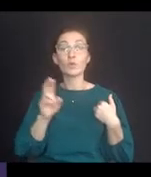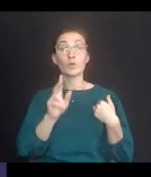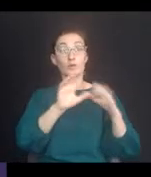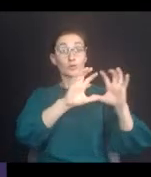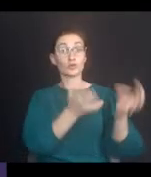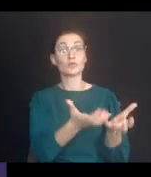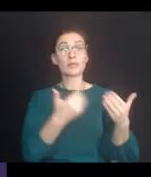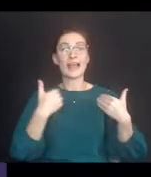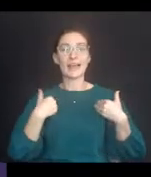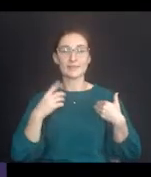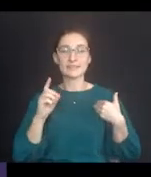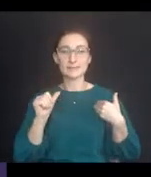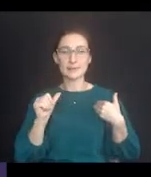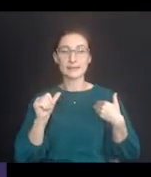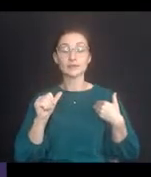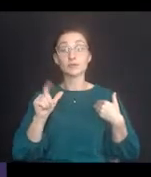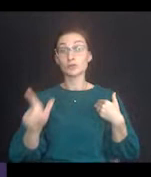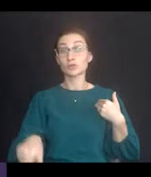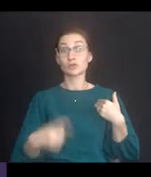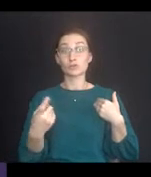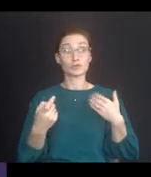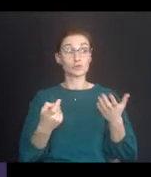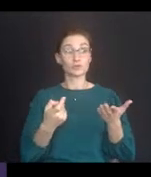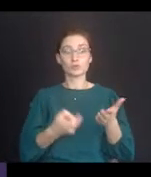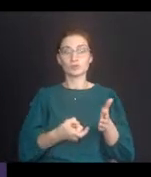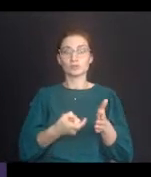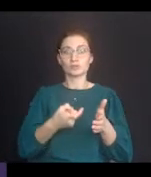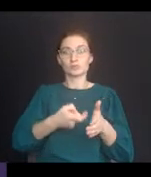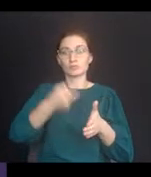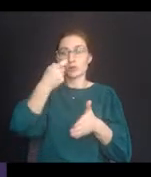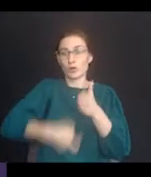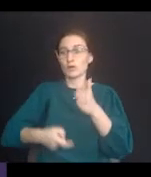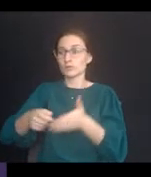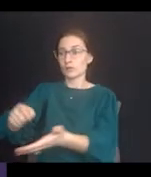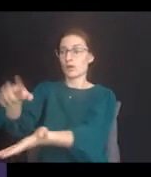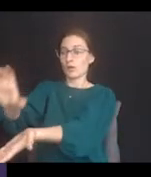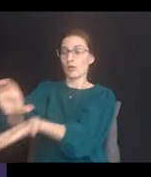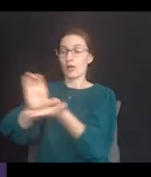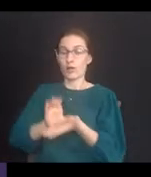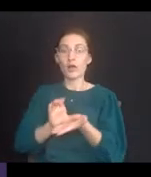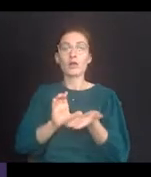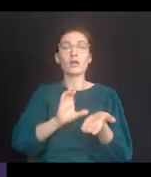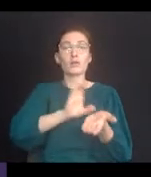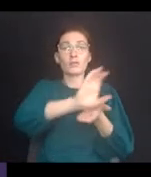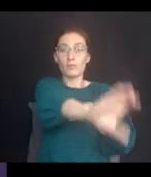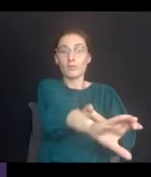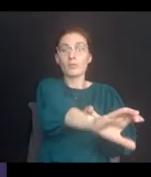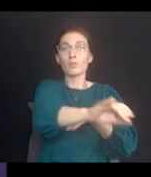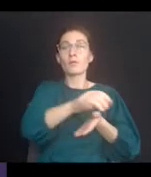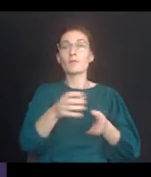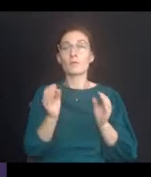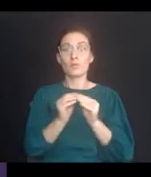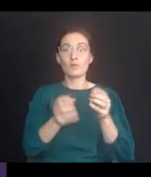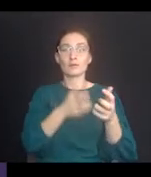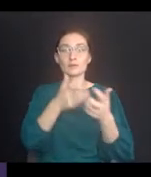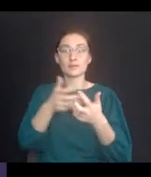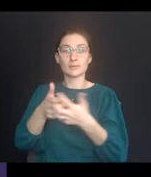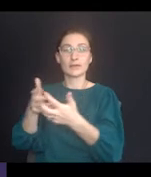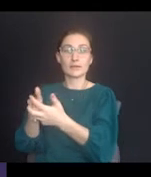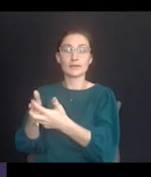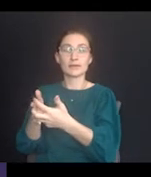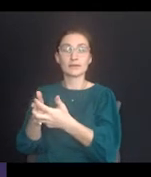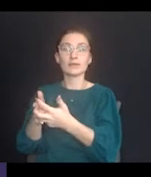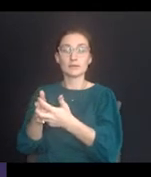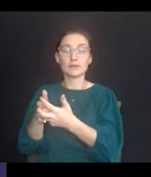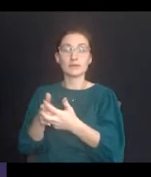any group of individuals with disabilities to cover the cost of measures, such as the provision of auxiliary aids or program accessibility,